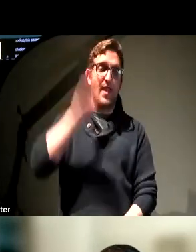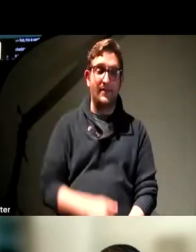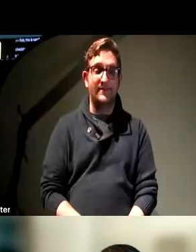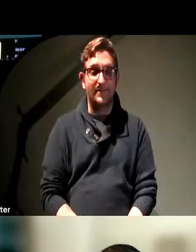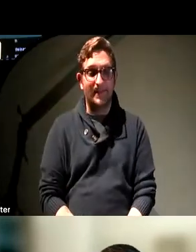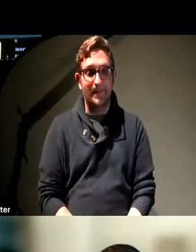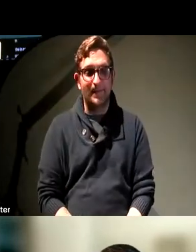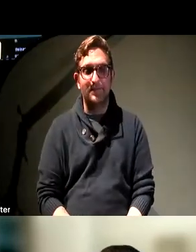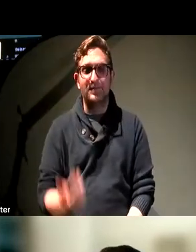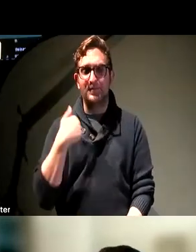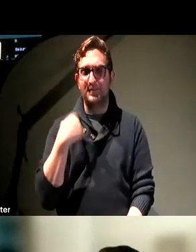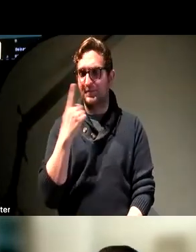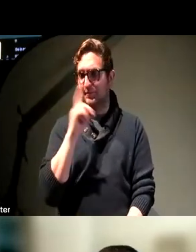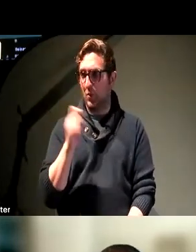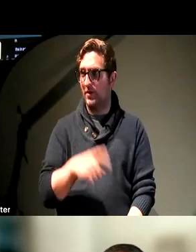All right, we've got a question.